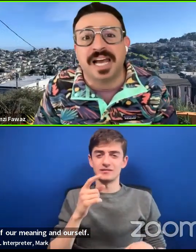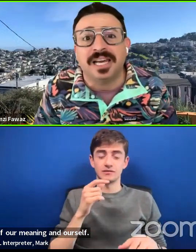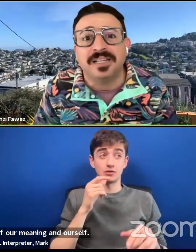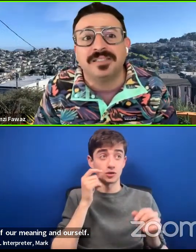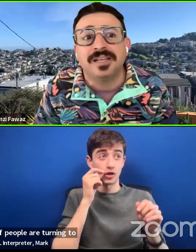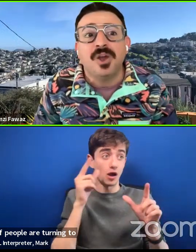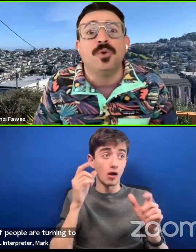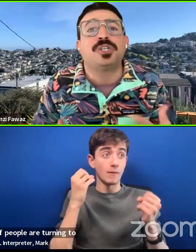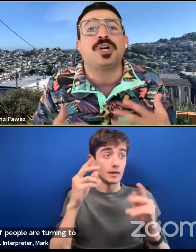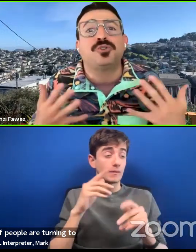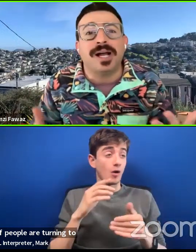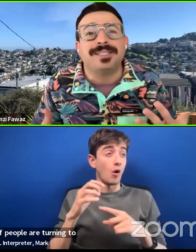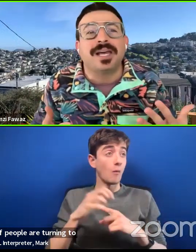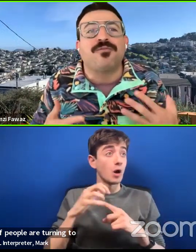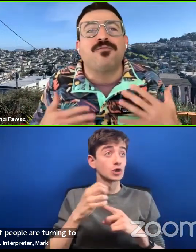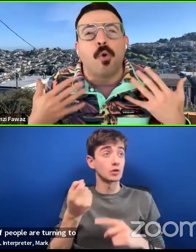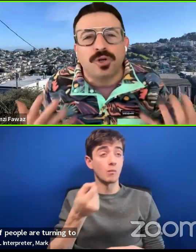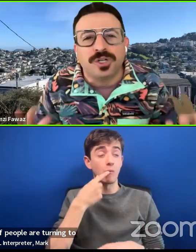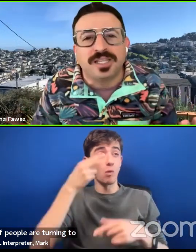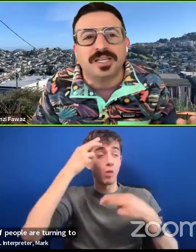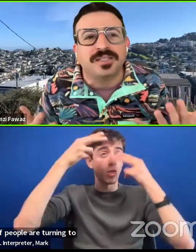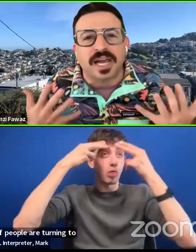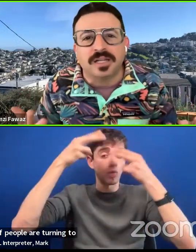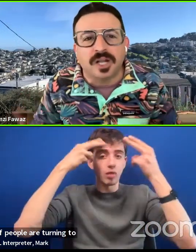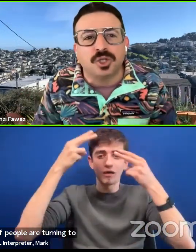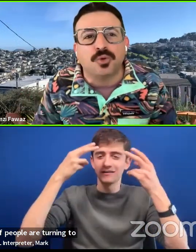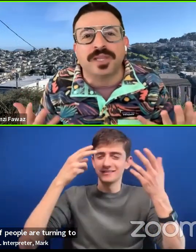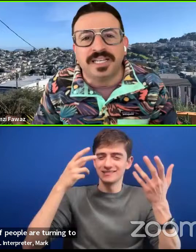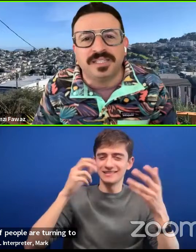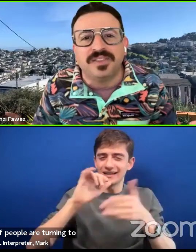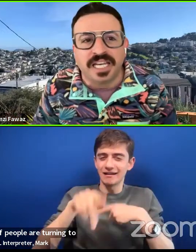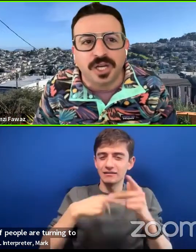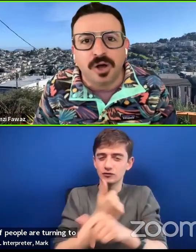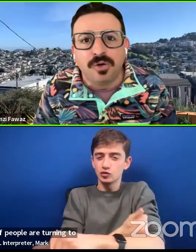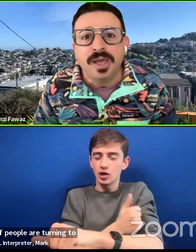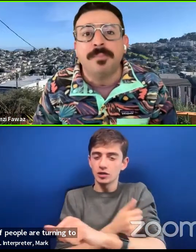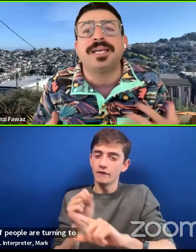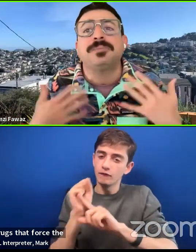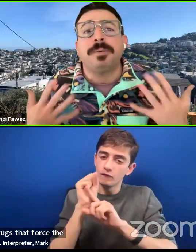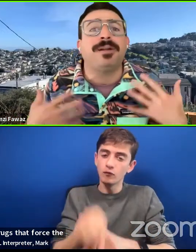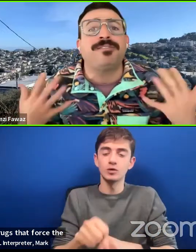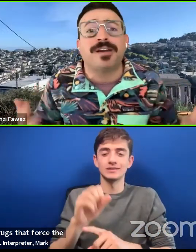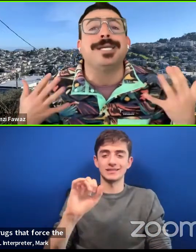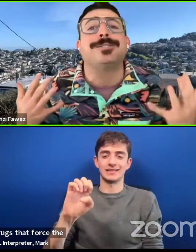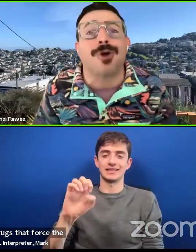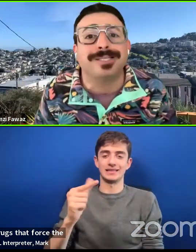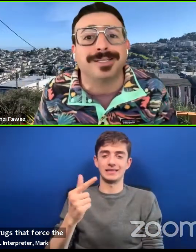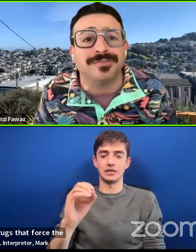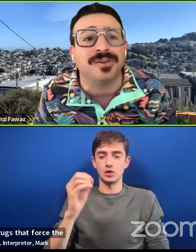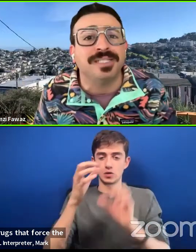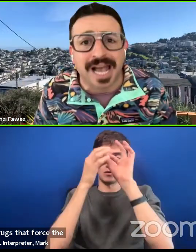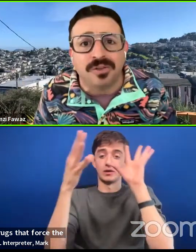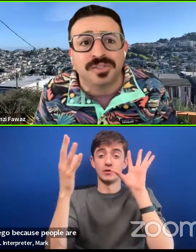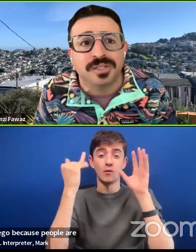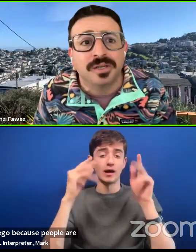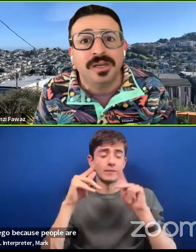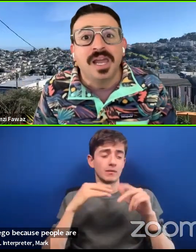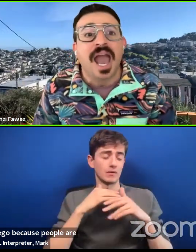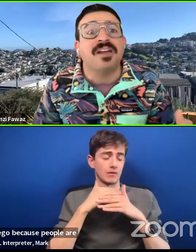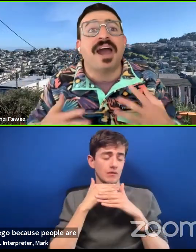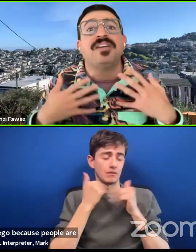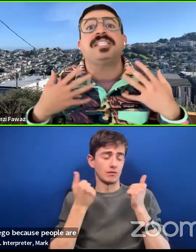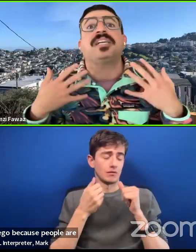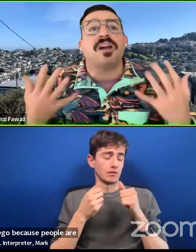turning to psychedelics, which are drugs that force the psychological release of the ego, because people are fucking exhausted of themselves